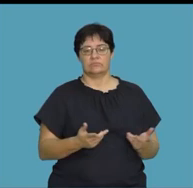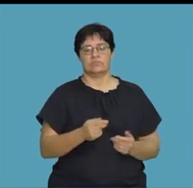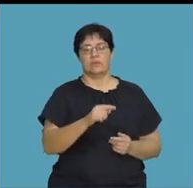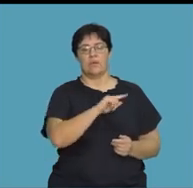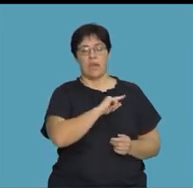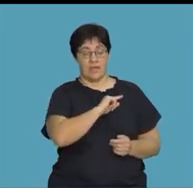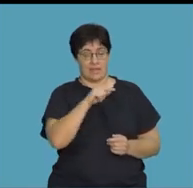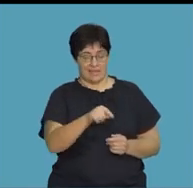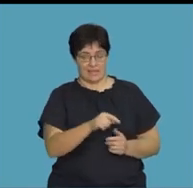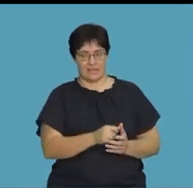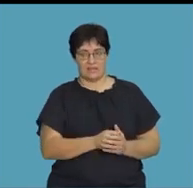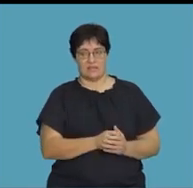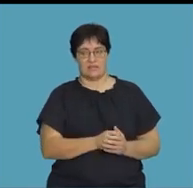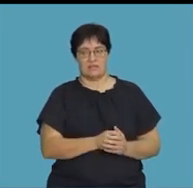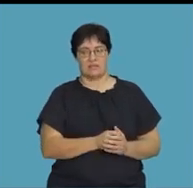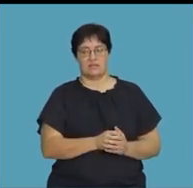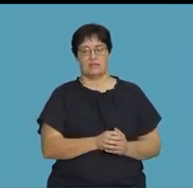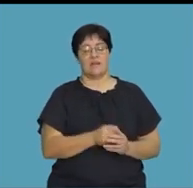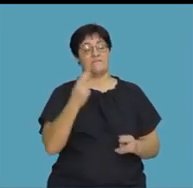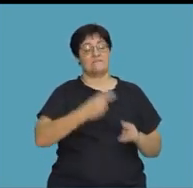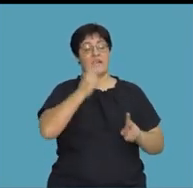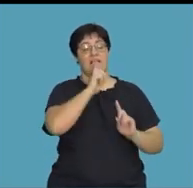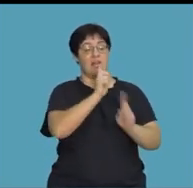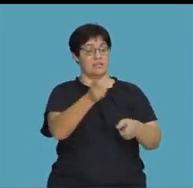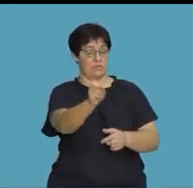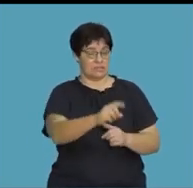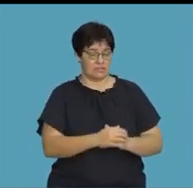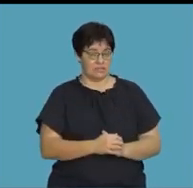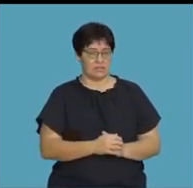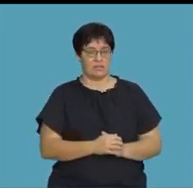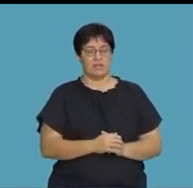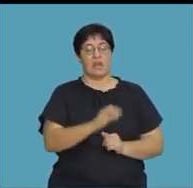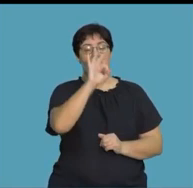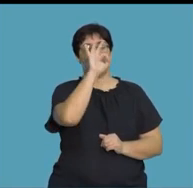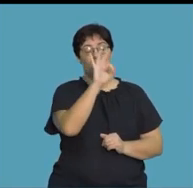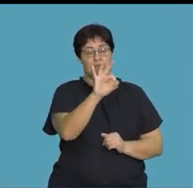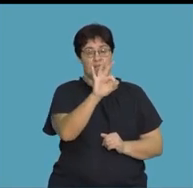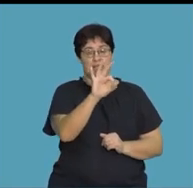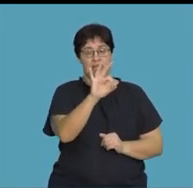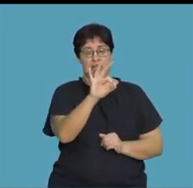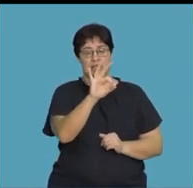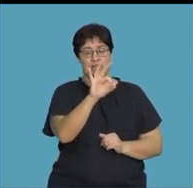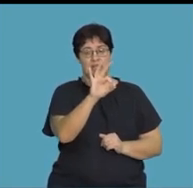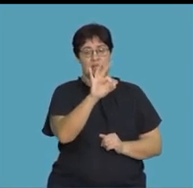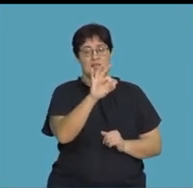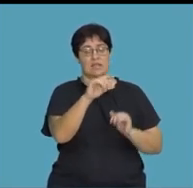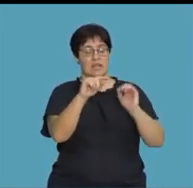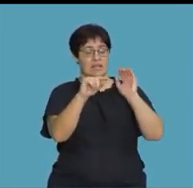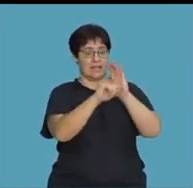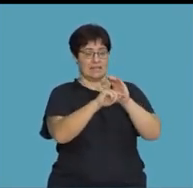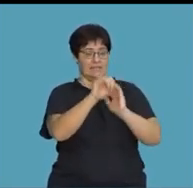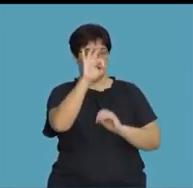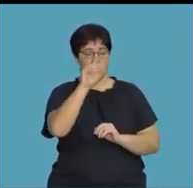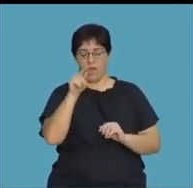So it will therefore become, which will then be the final answer, 3 to the exponent of